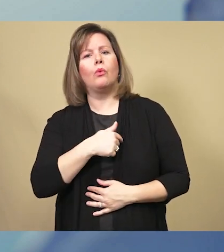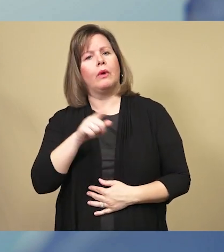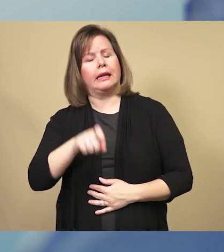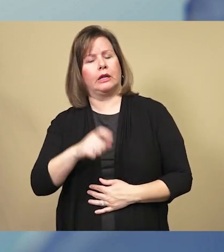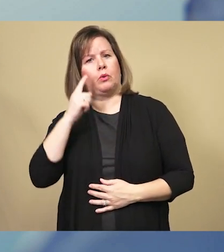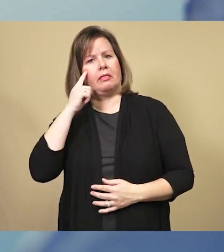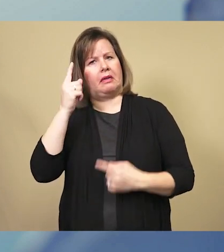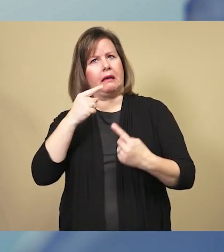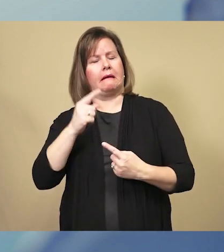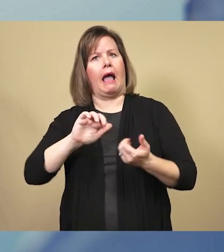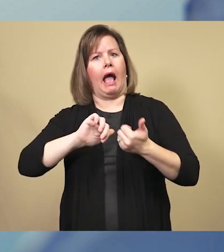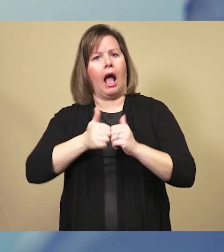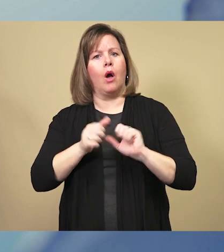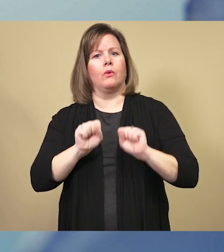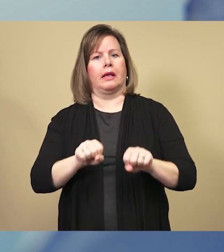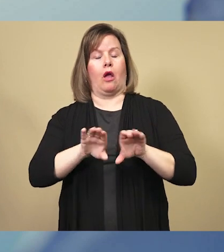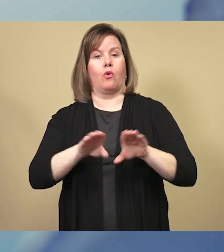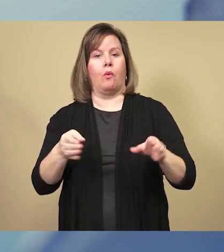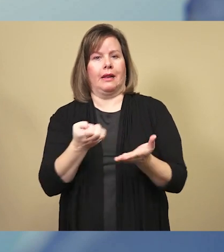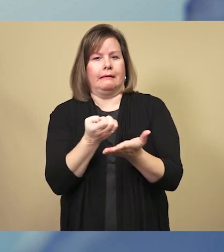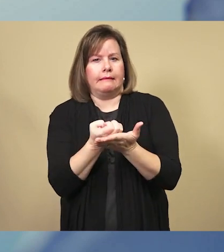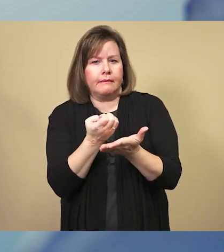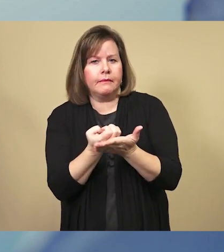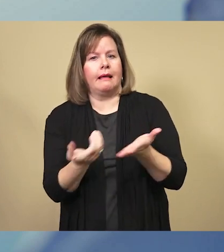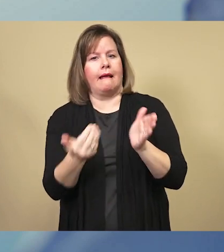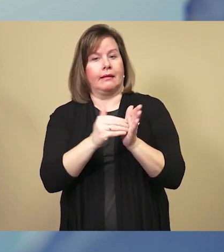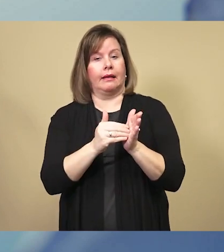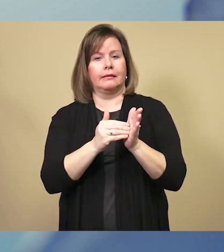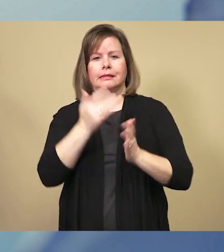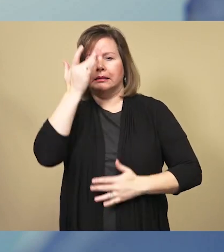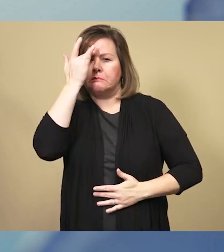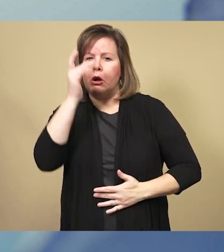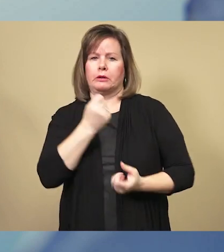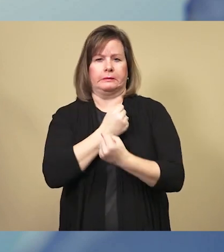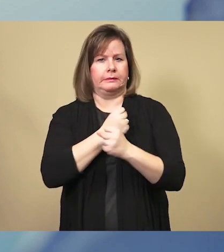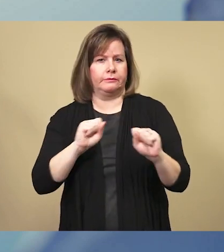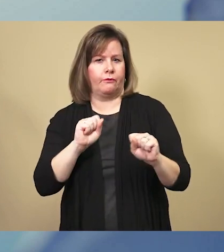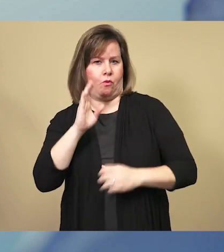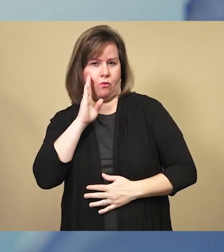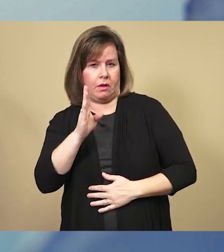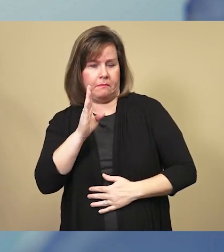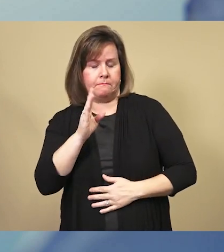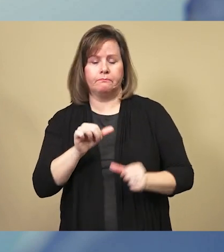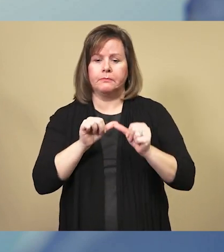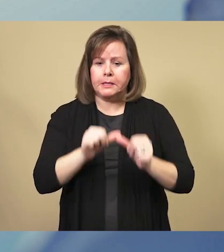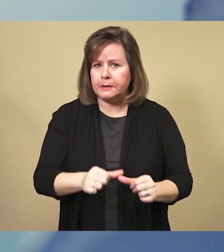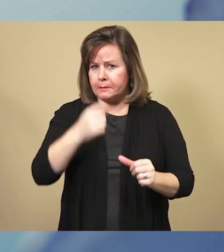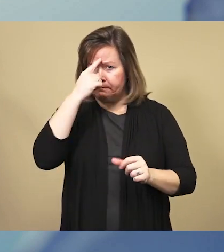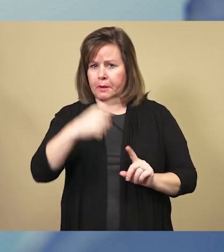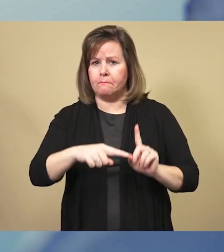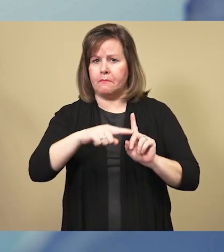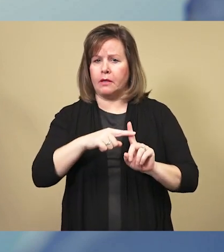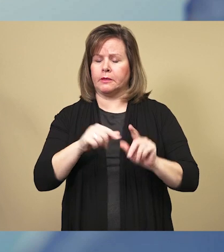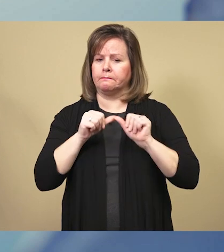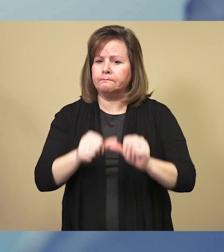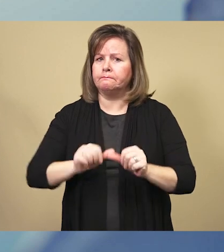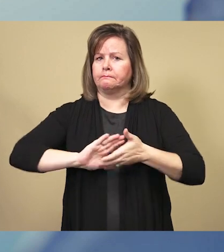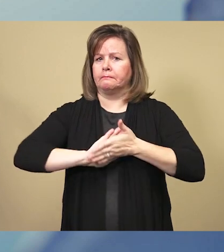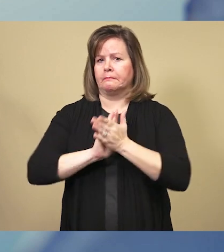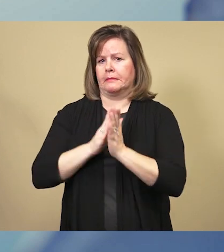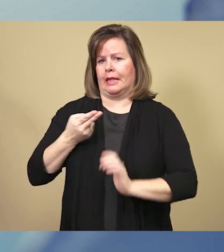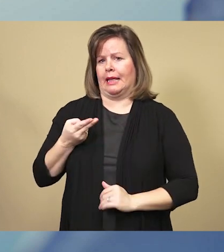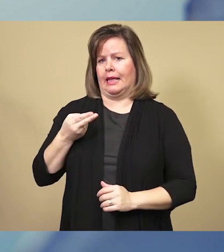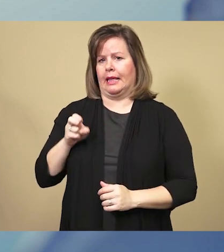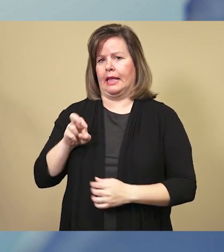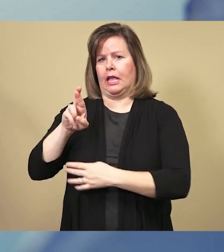economy and move forward in a smart way. So I encourage you to stay positive, continue to stay heroic. And when I say that, I truly mean it that